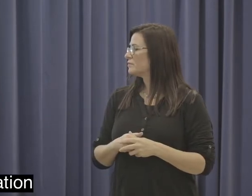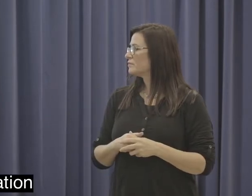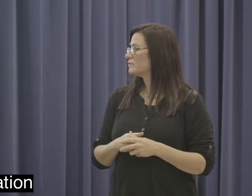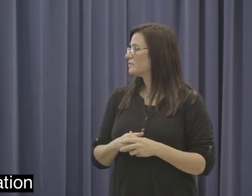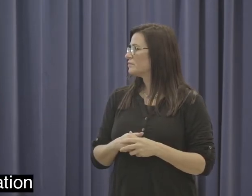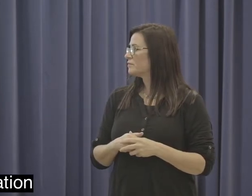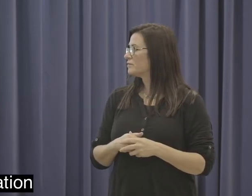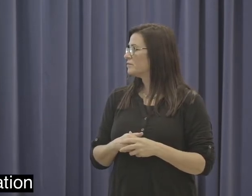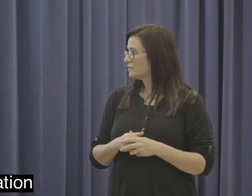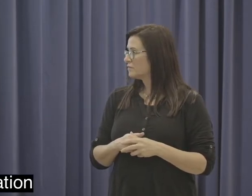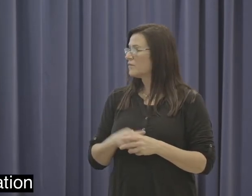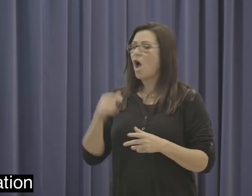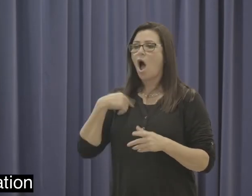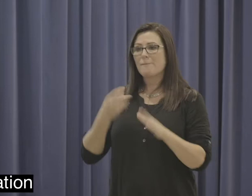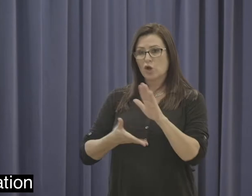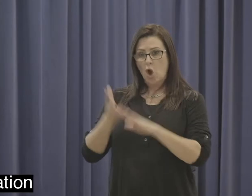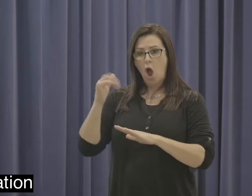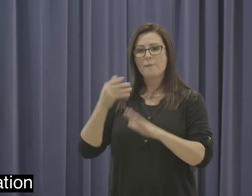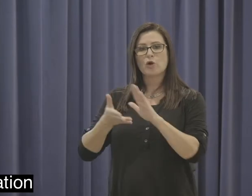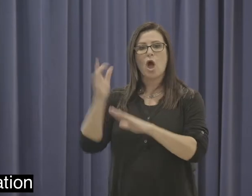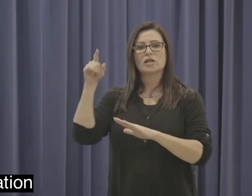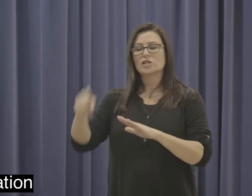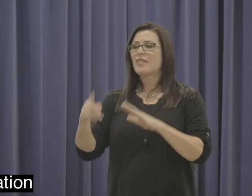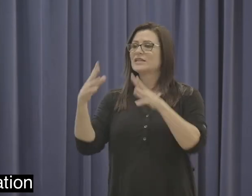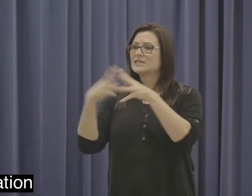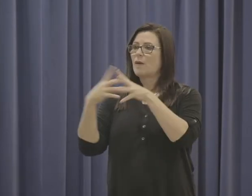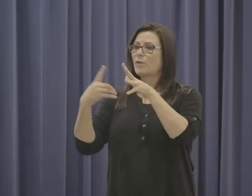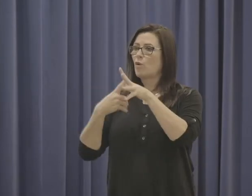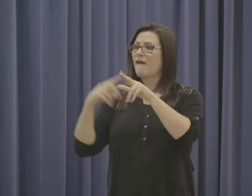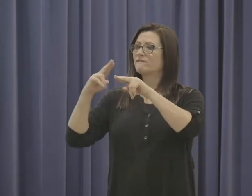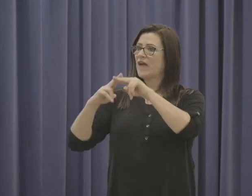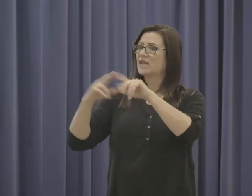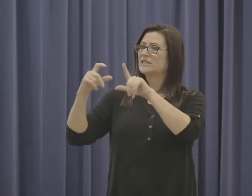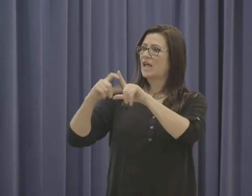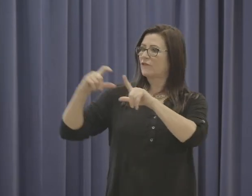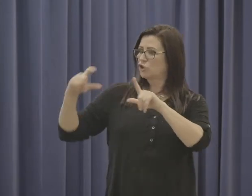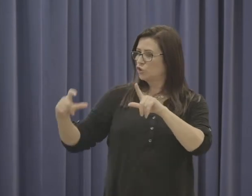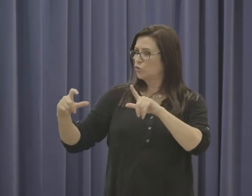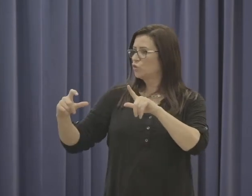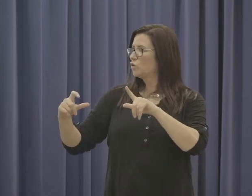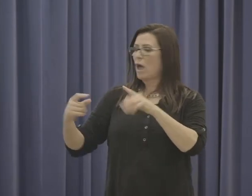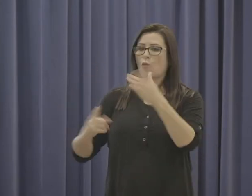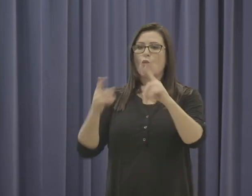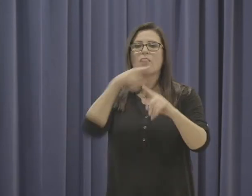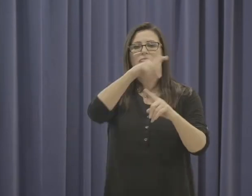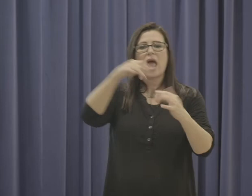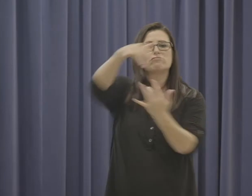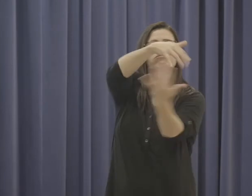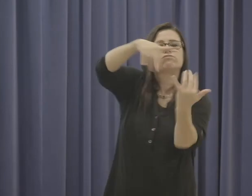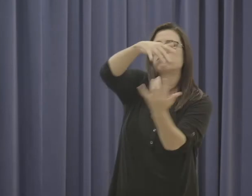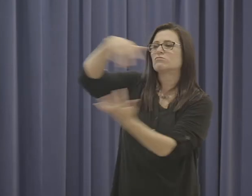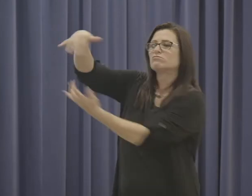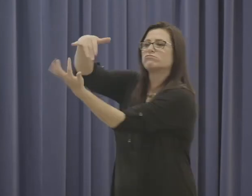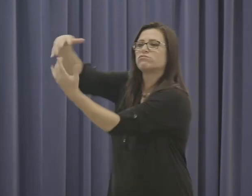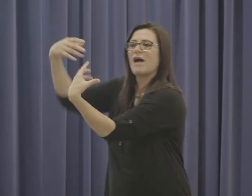got a I'm going to the WA Foundation of Deaf Children events